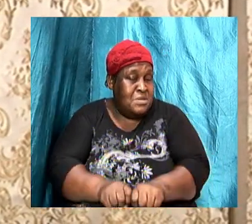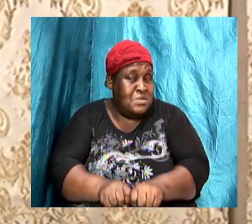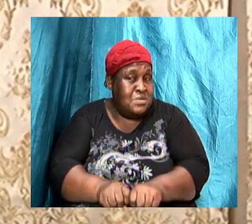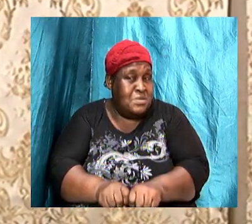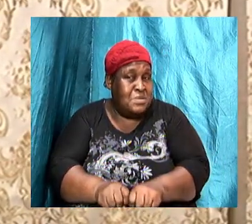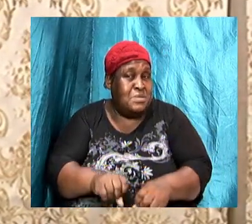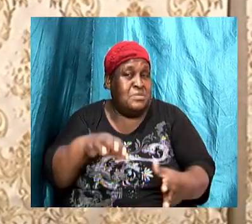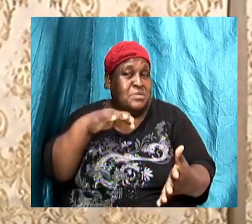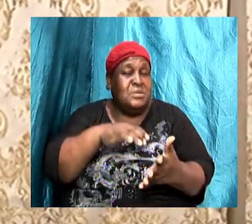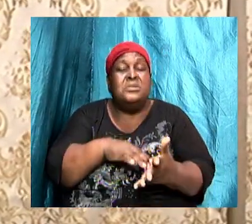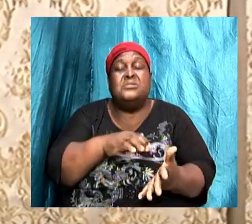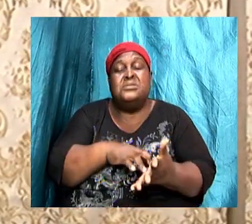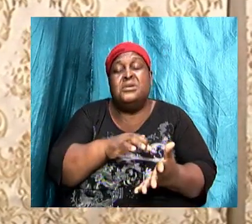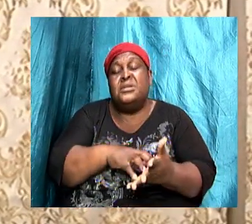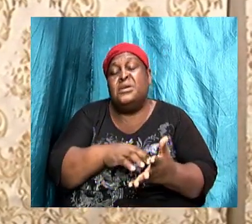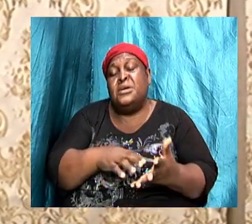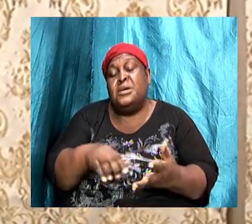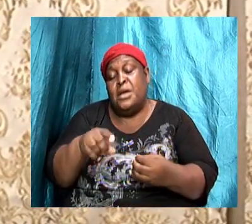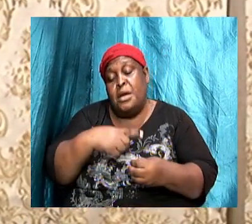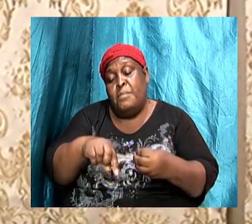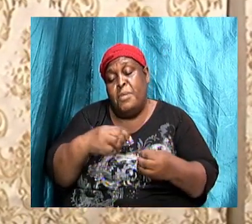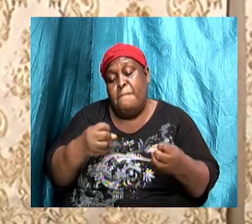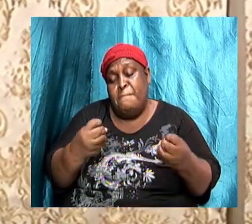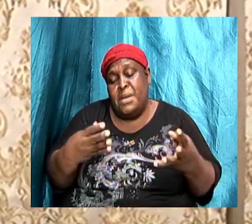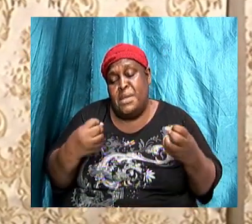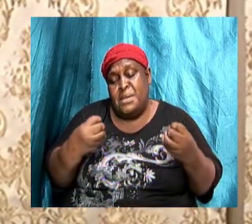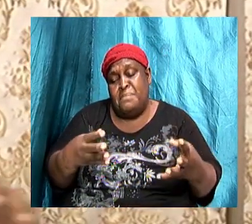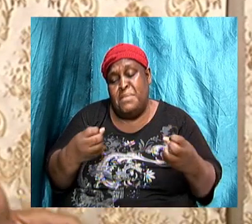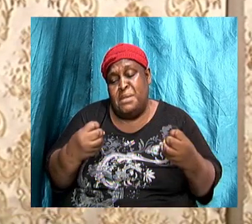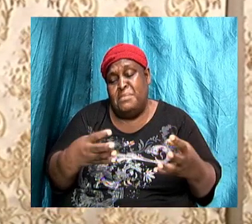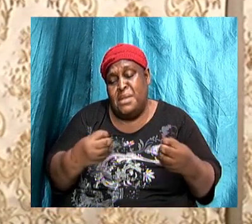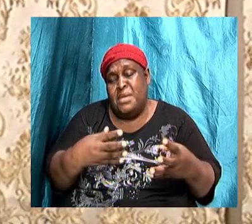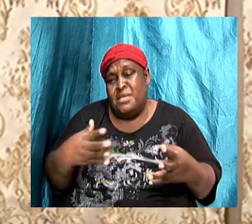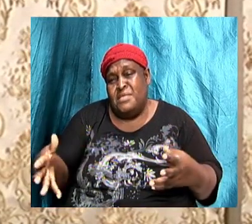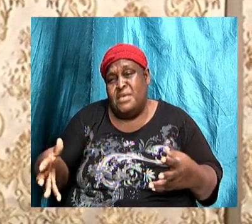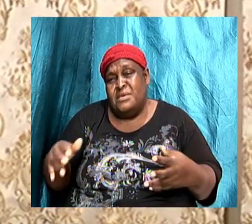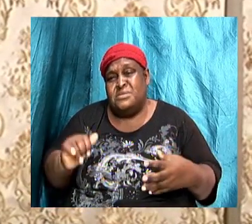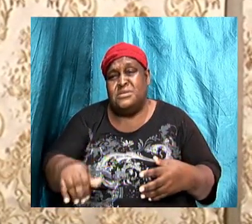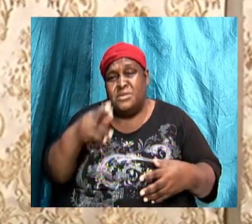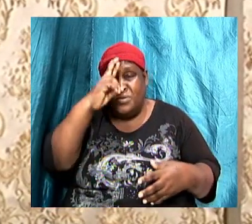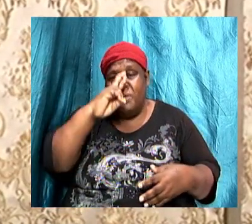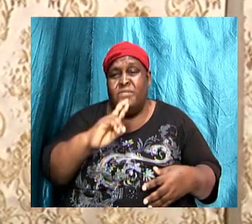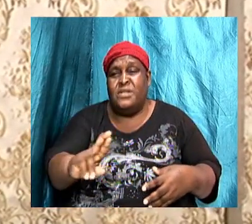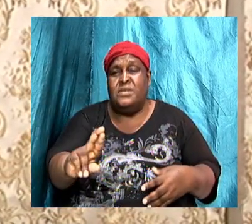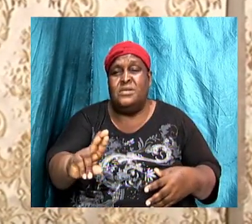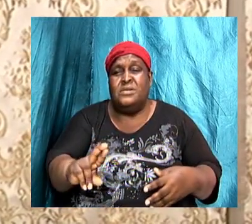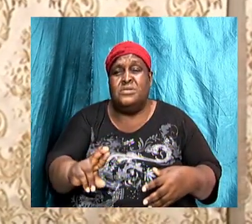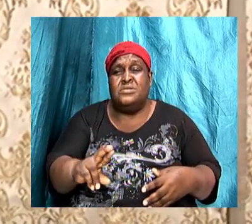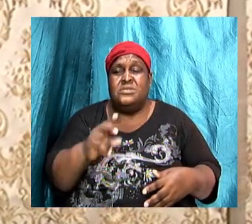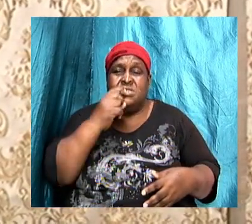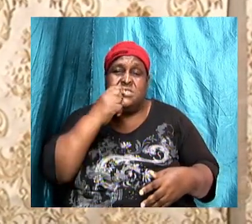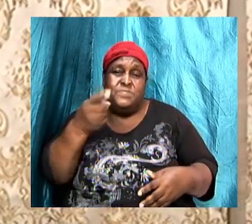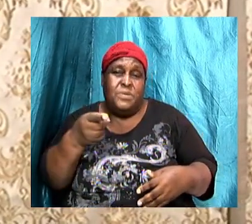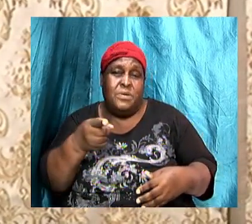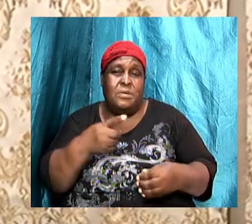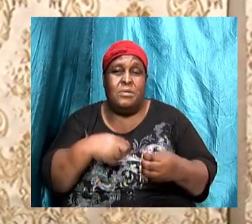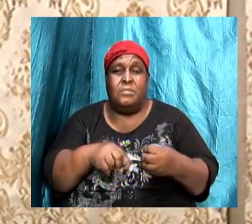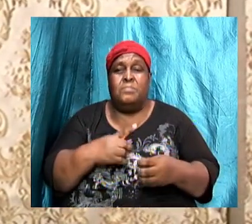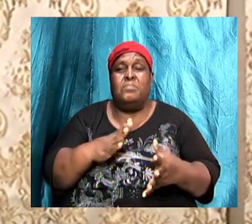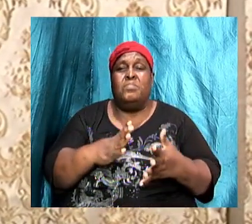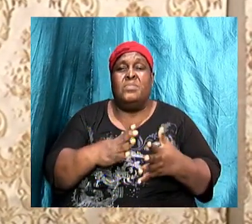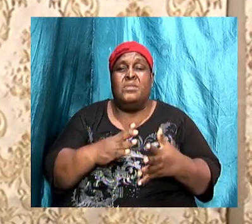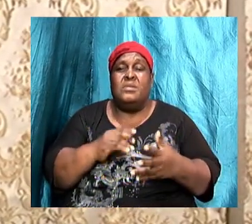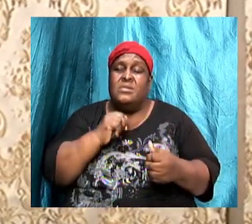number of of the things and number of the issues that revelation describes and so we will not be going back